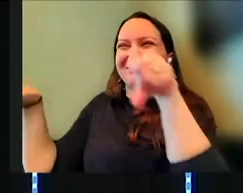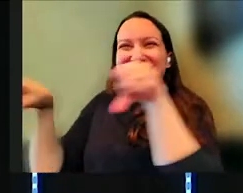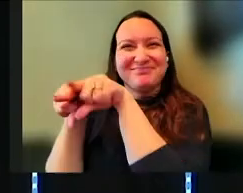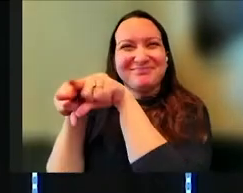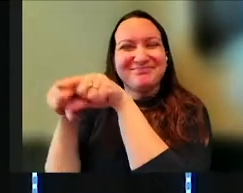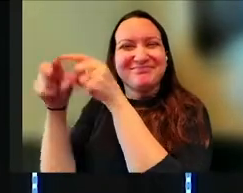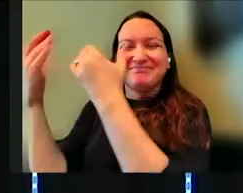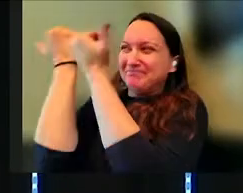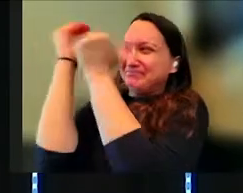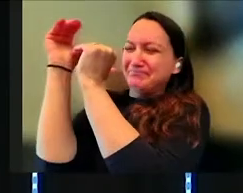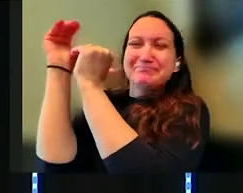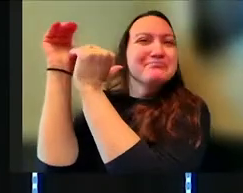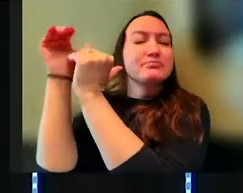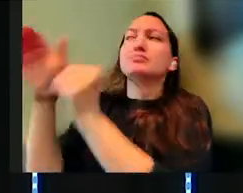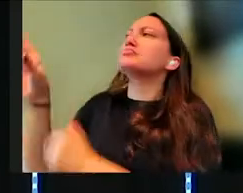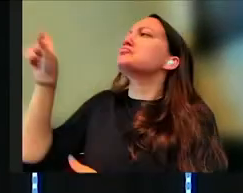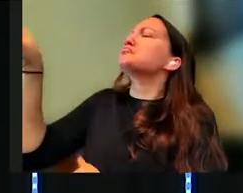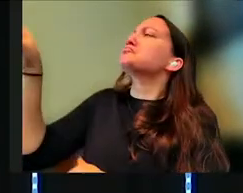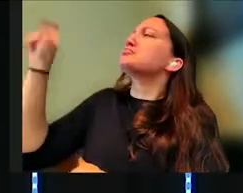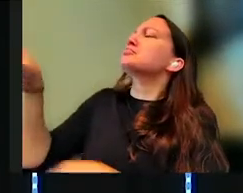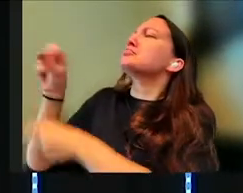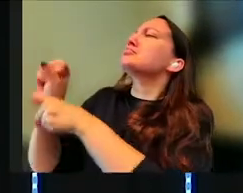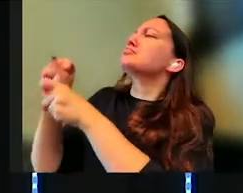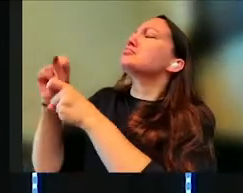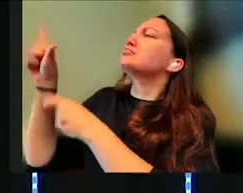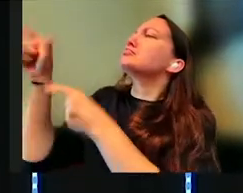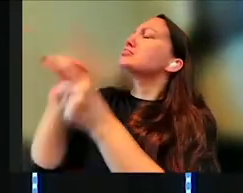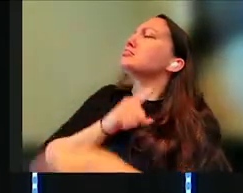We put God in a box, say, here's how you should work, Lord.